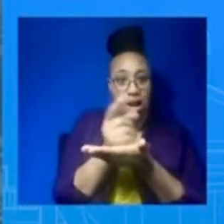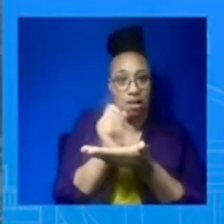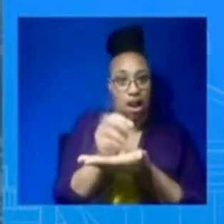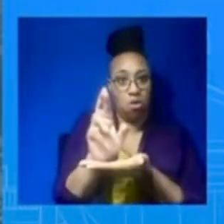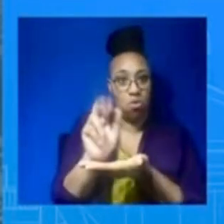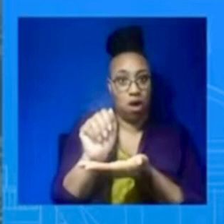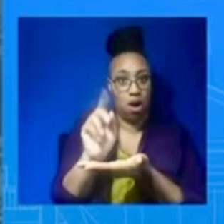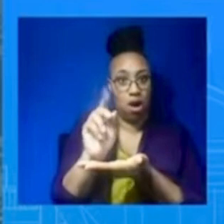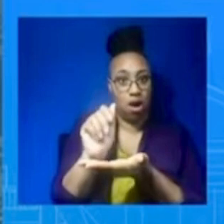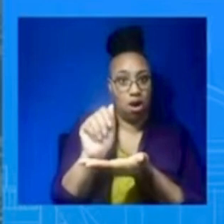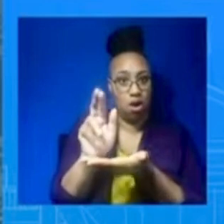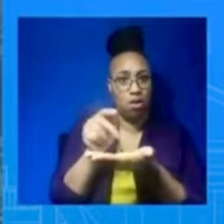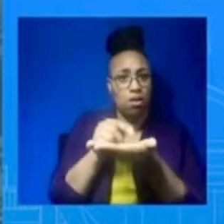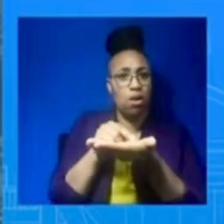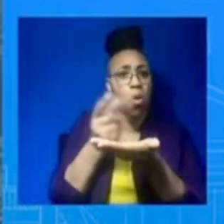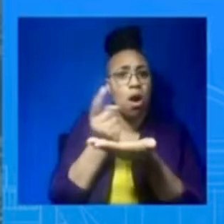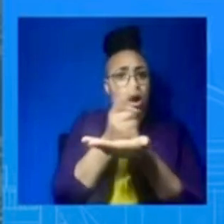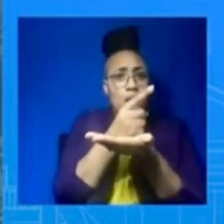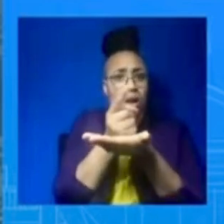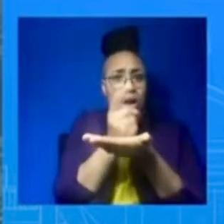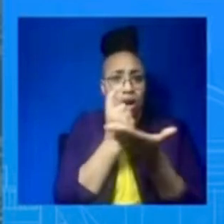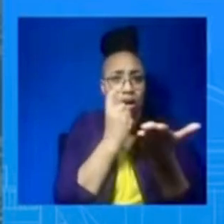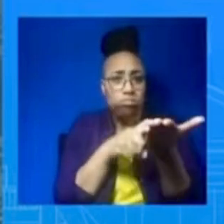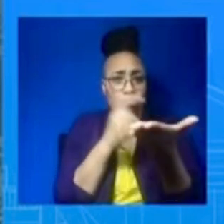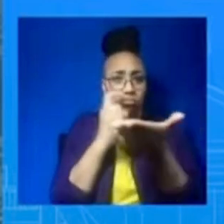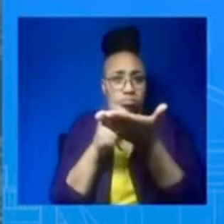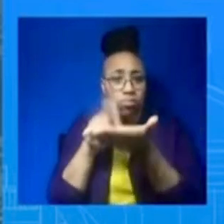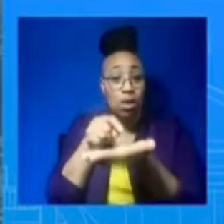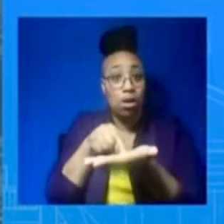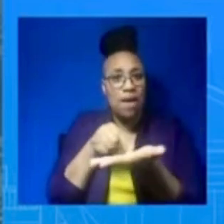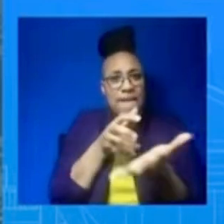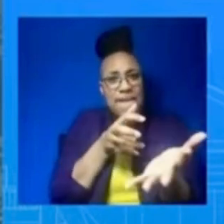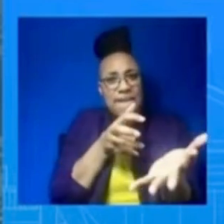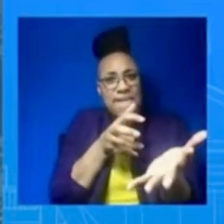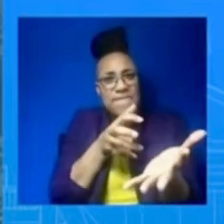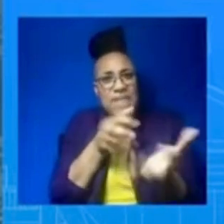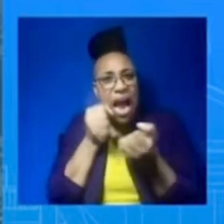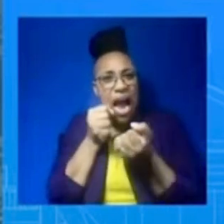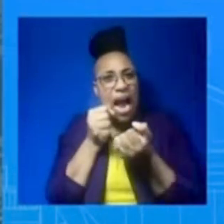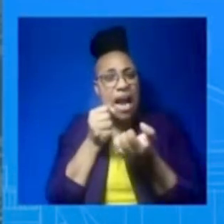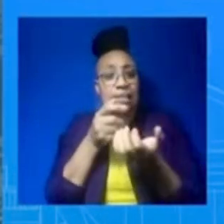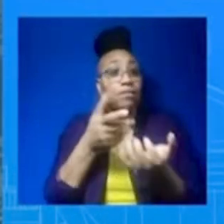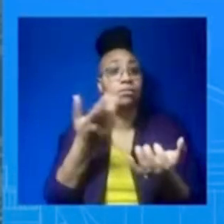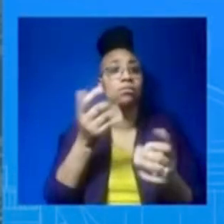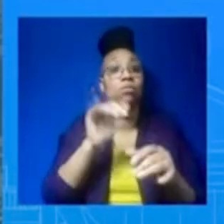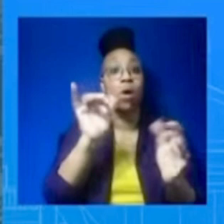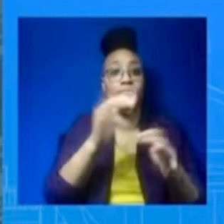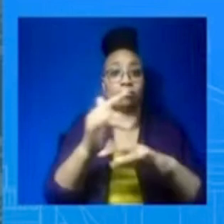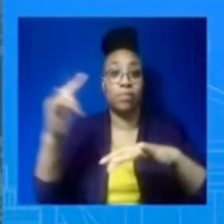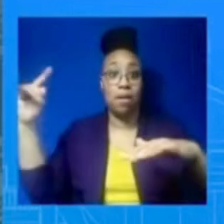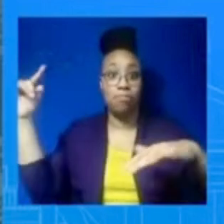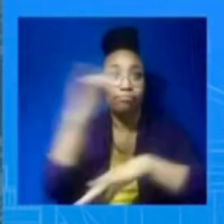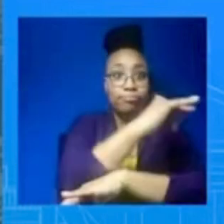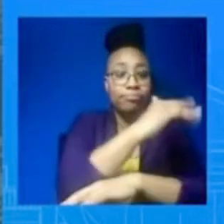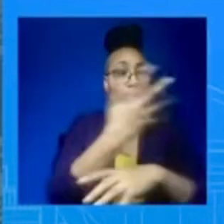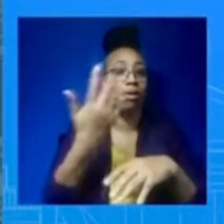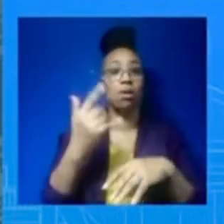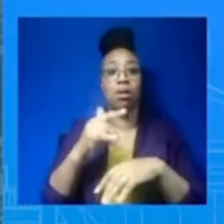kinetic potential threats, such as ballistic or cruise missiles or bomber or fighter aircraft.